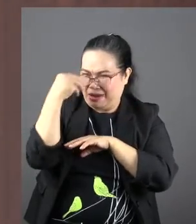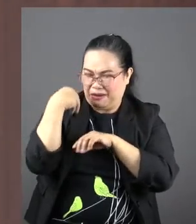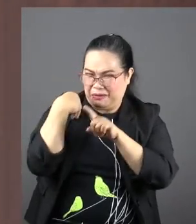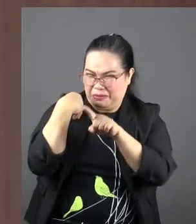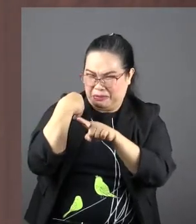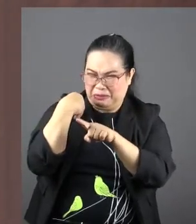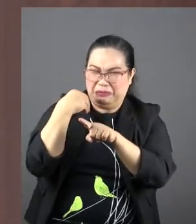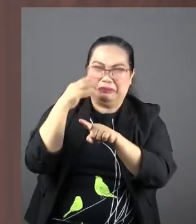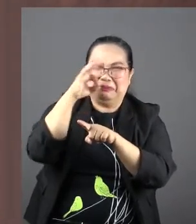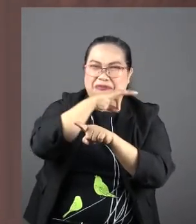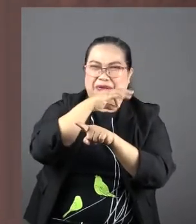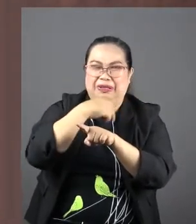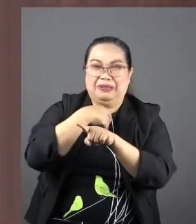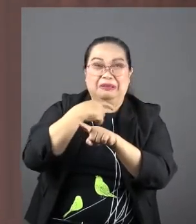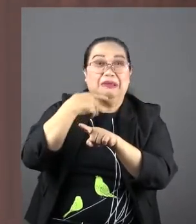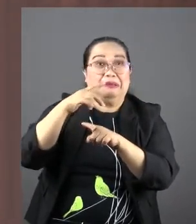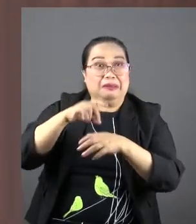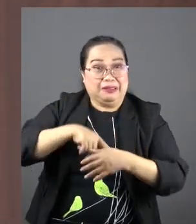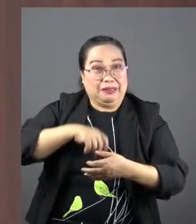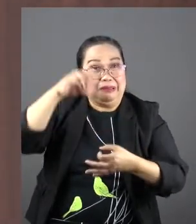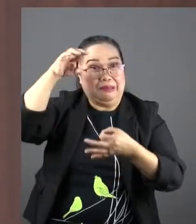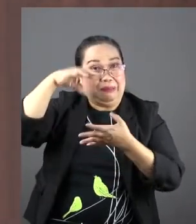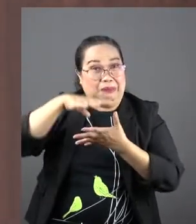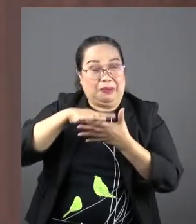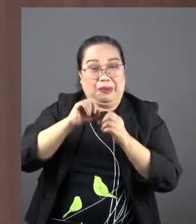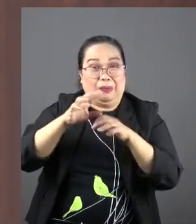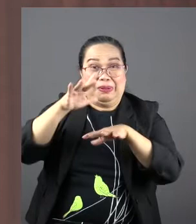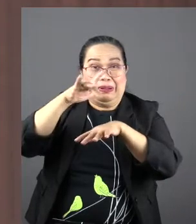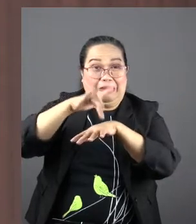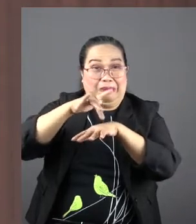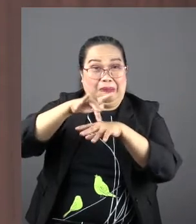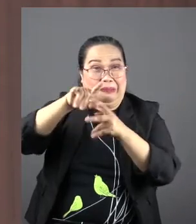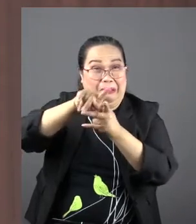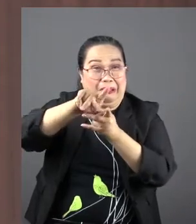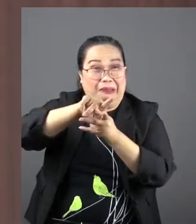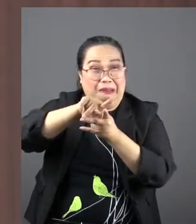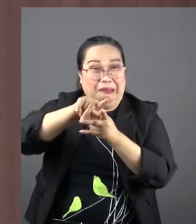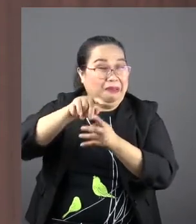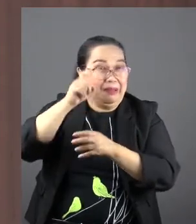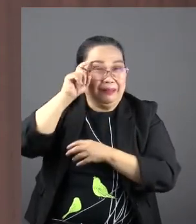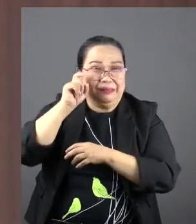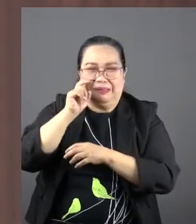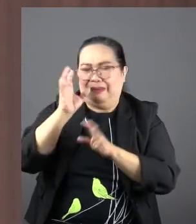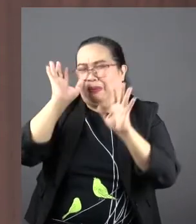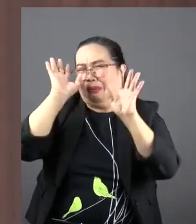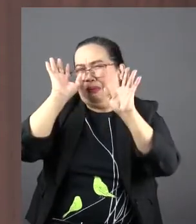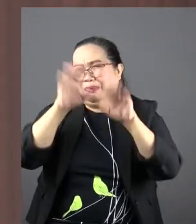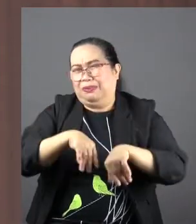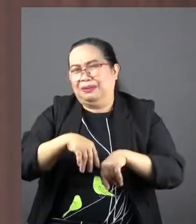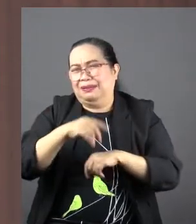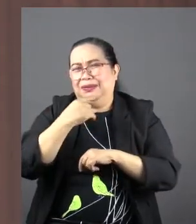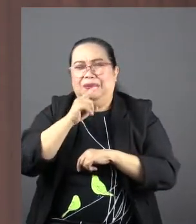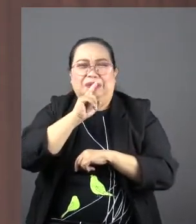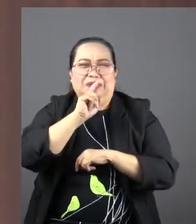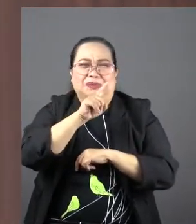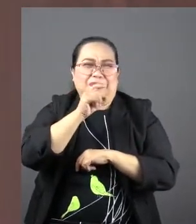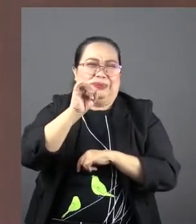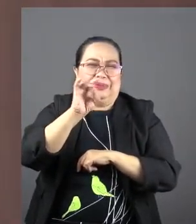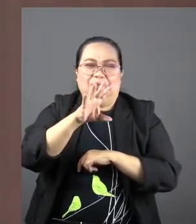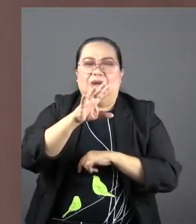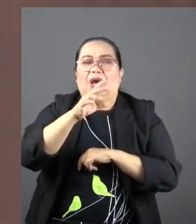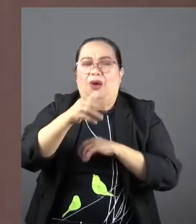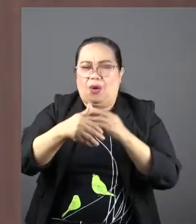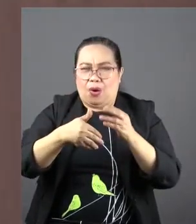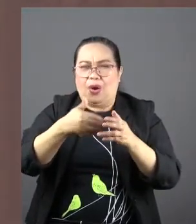fictional story? She got pregnant without anyone touching her. Do you really believe that? Oh, come on. It would hound her